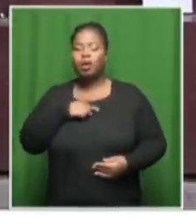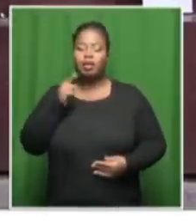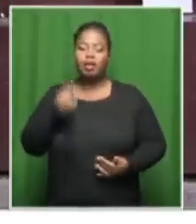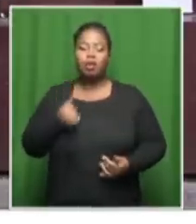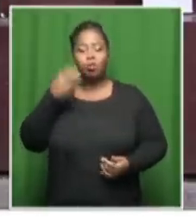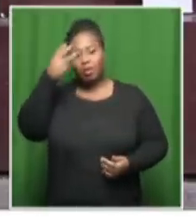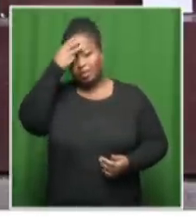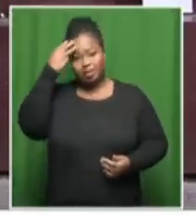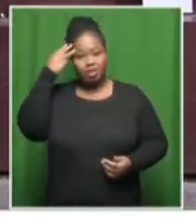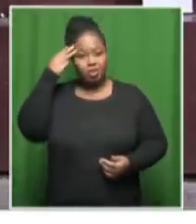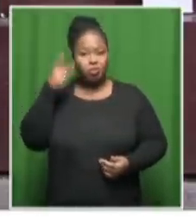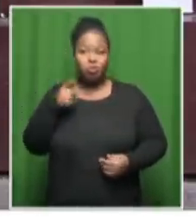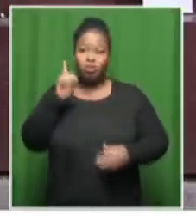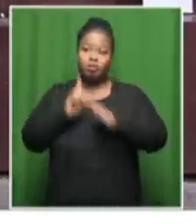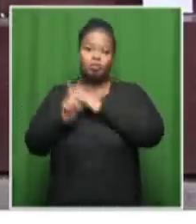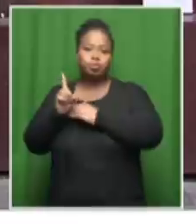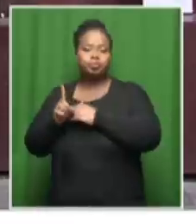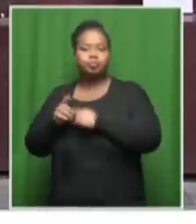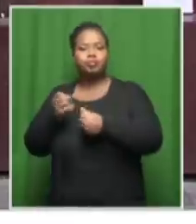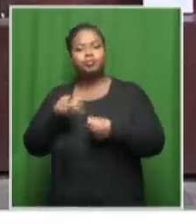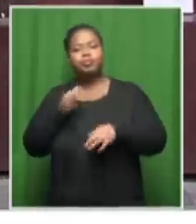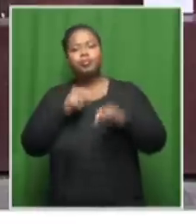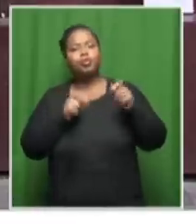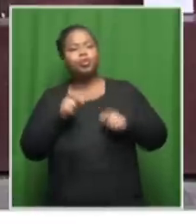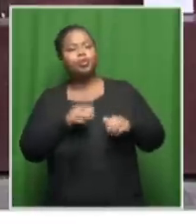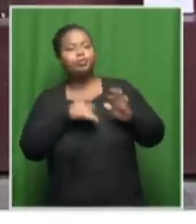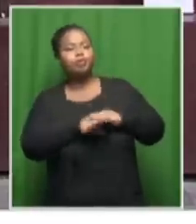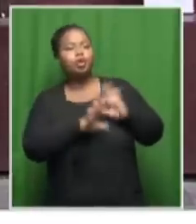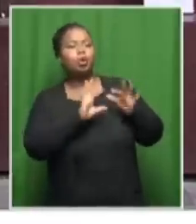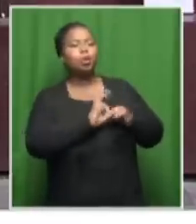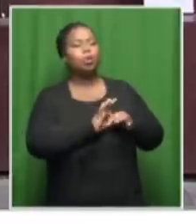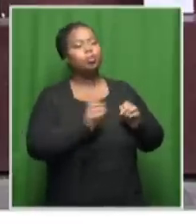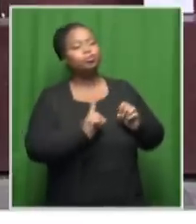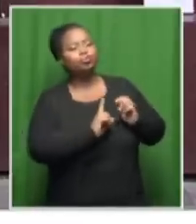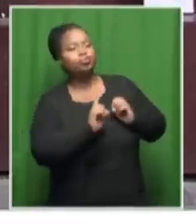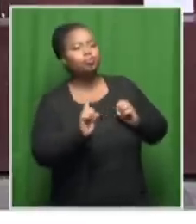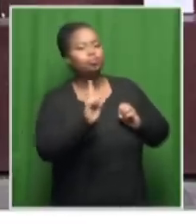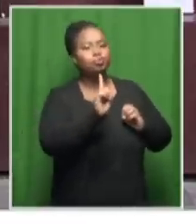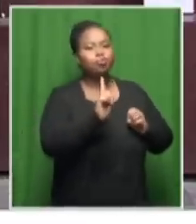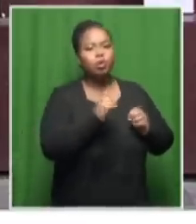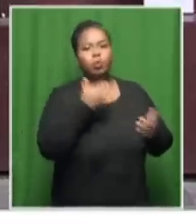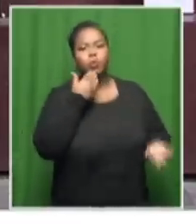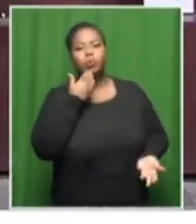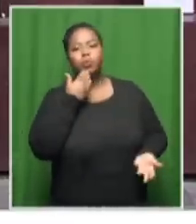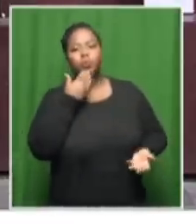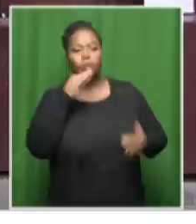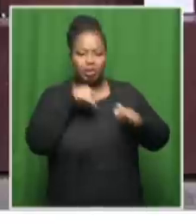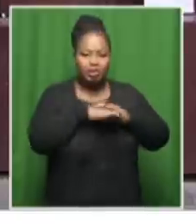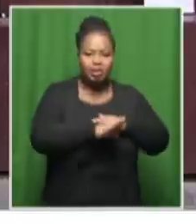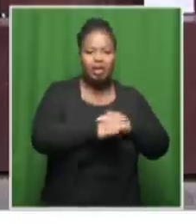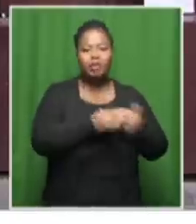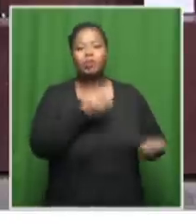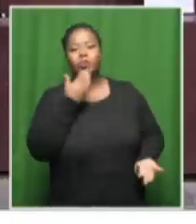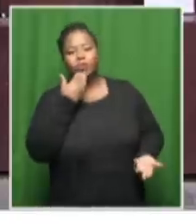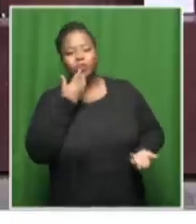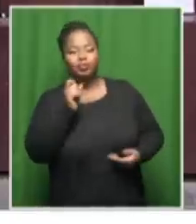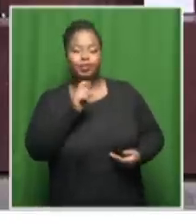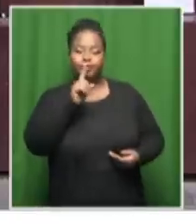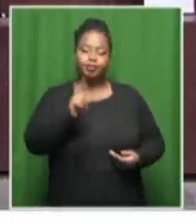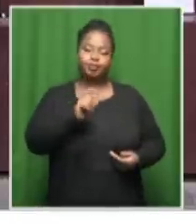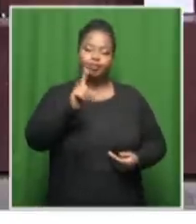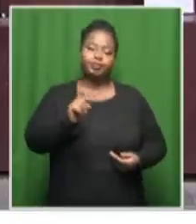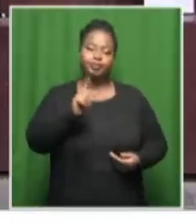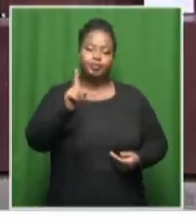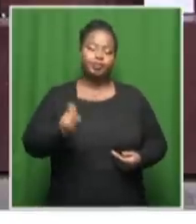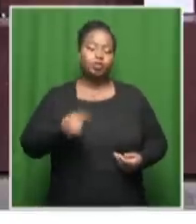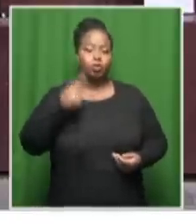the hospital? Were there many people loitering around inside the yard or inside the house? Those are certainly questions that will be posed